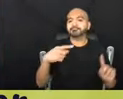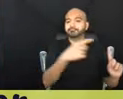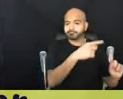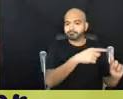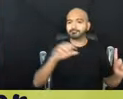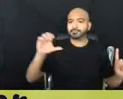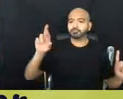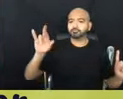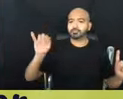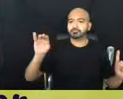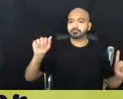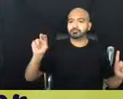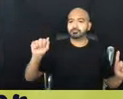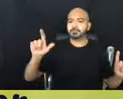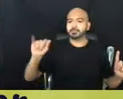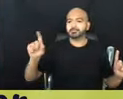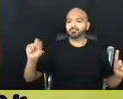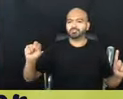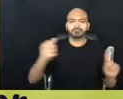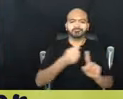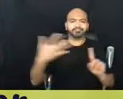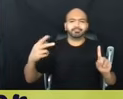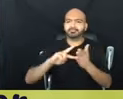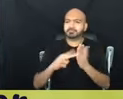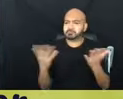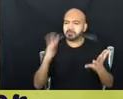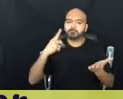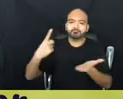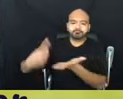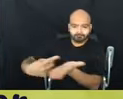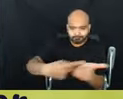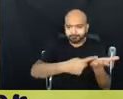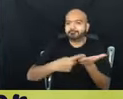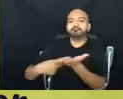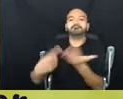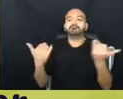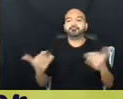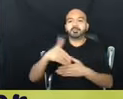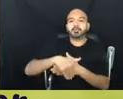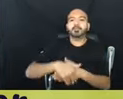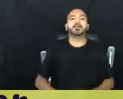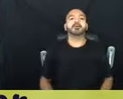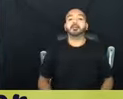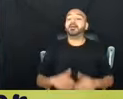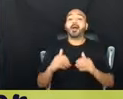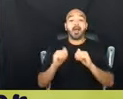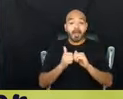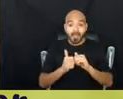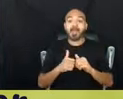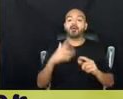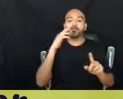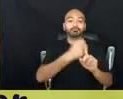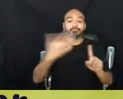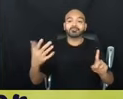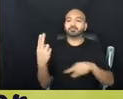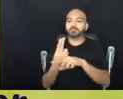criminalization? What is criminalization? We're going to do that by doing a mind map where